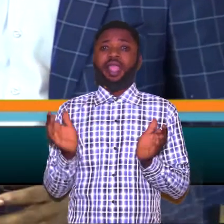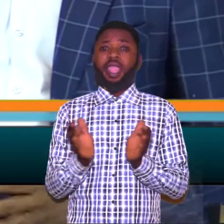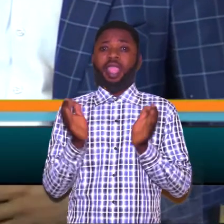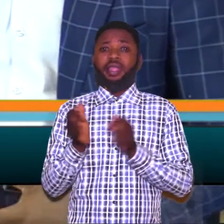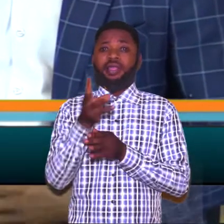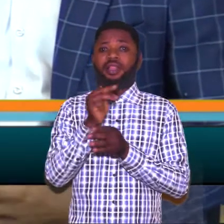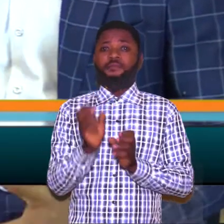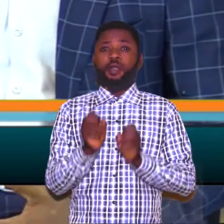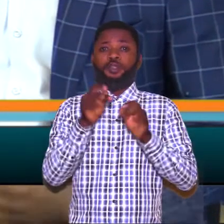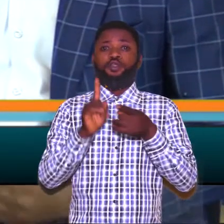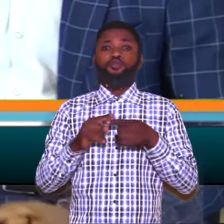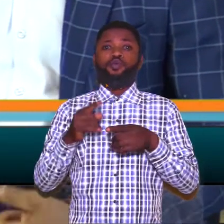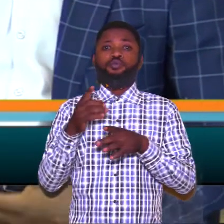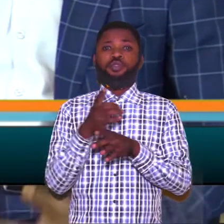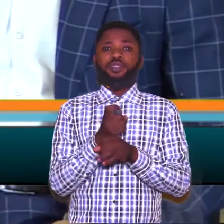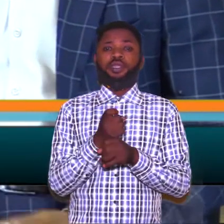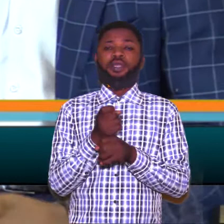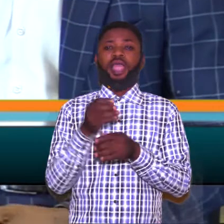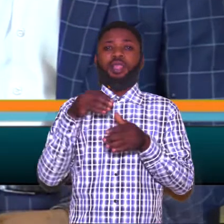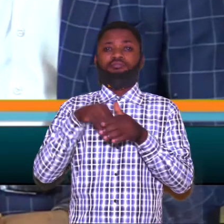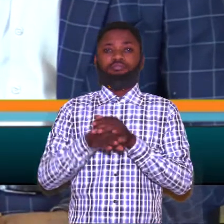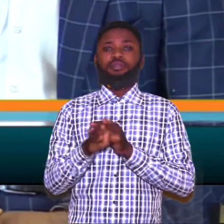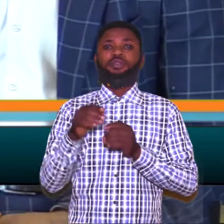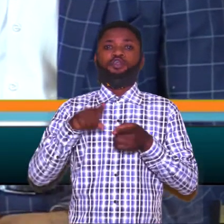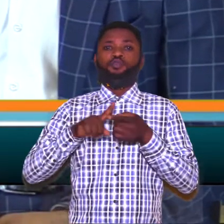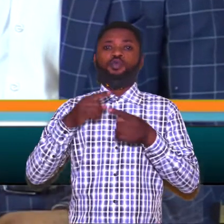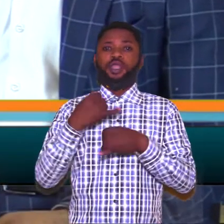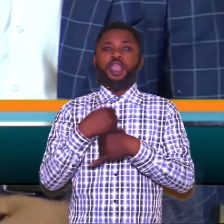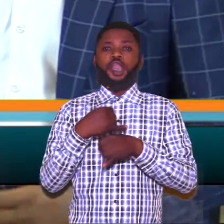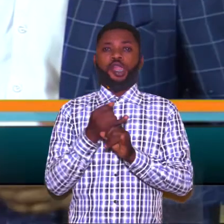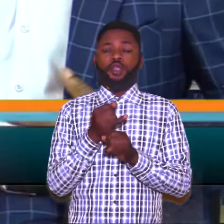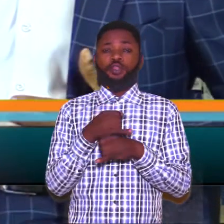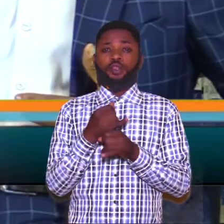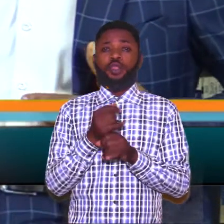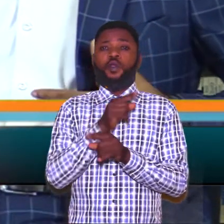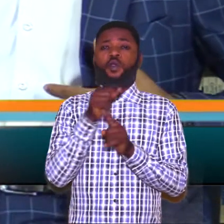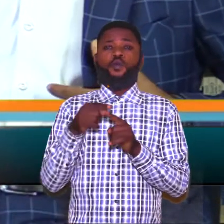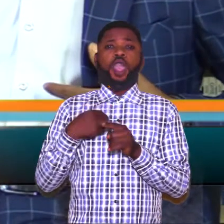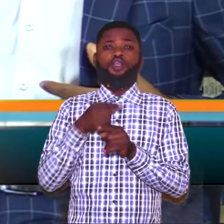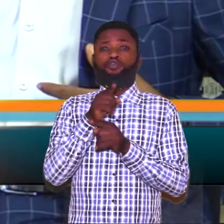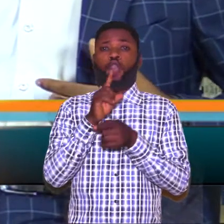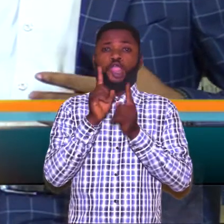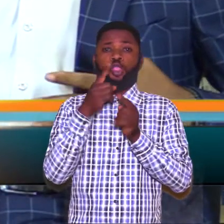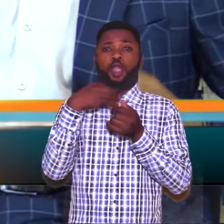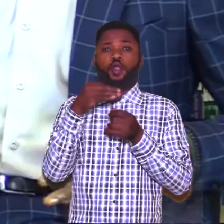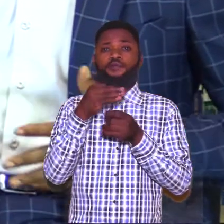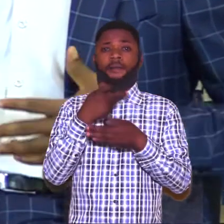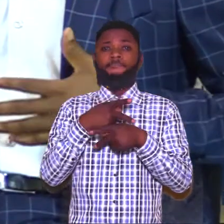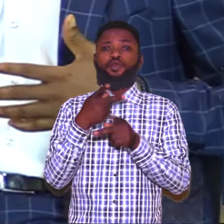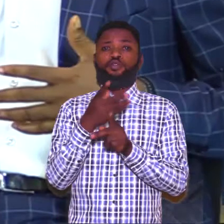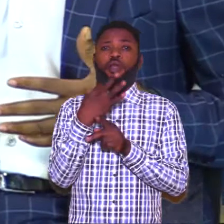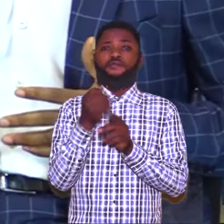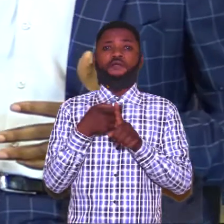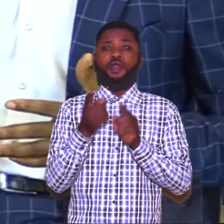enhances them opportunity to take job from industry uh when you talk of a product